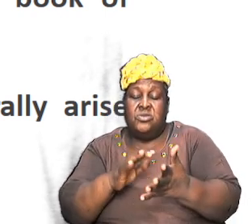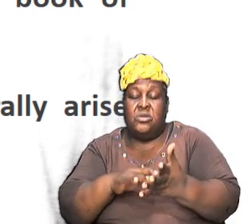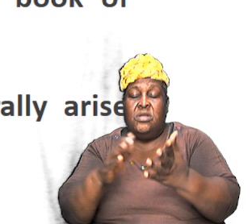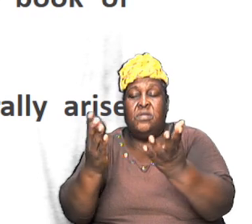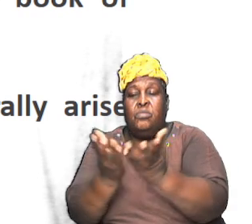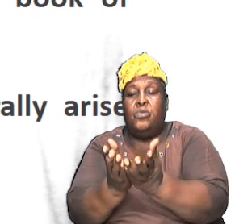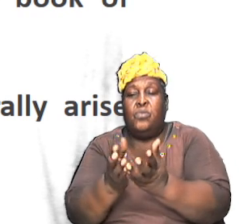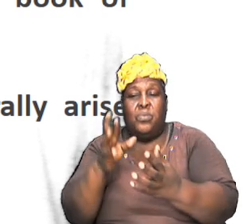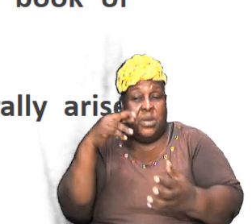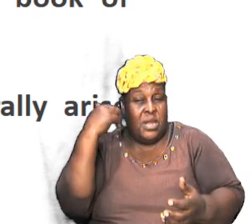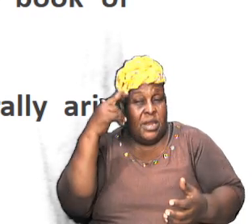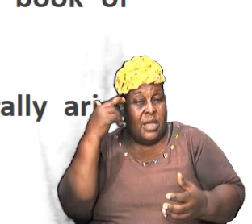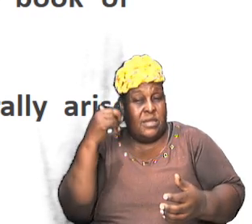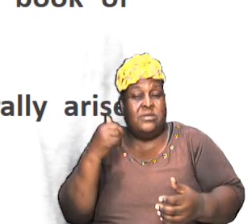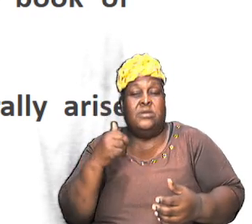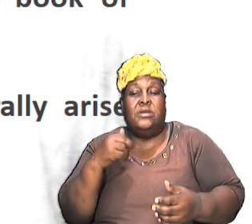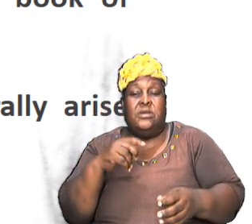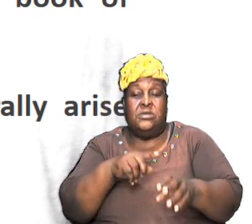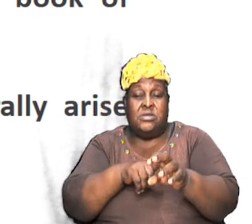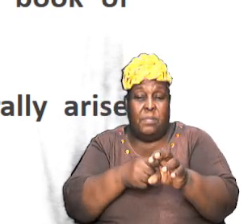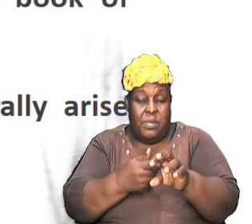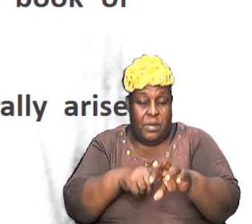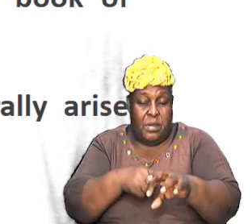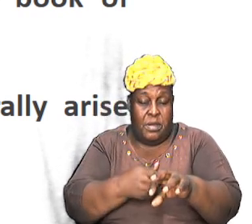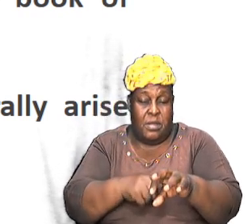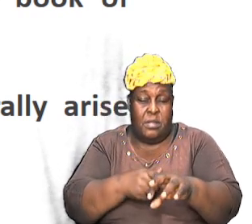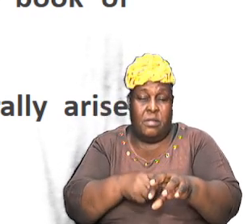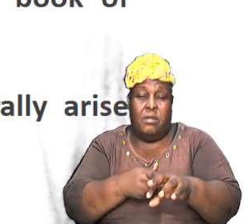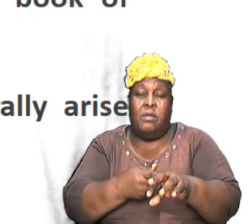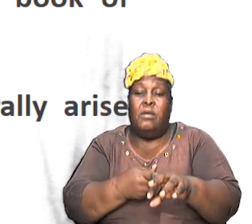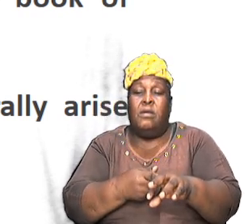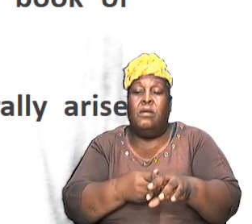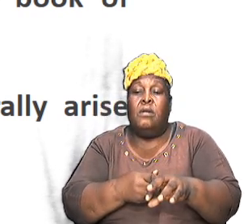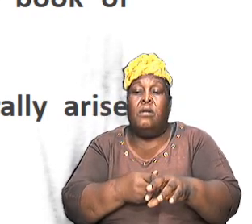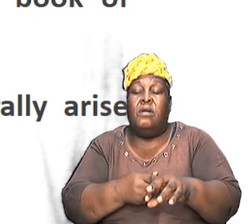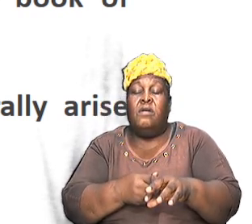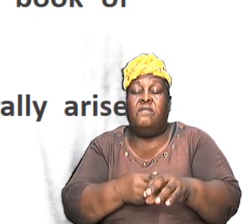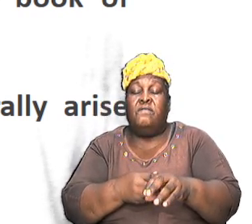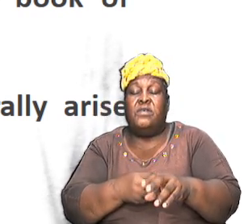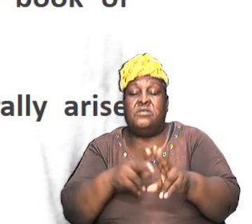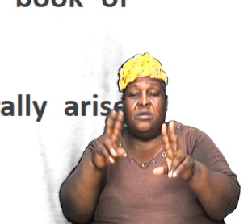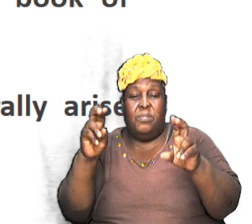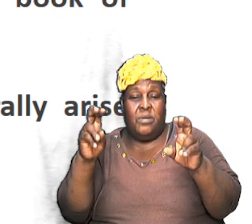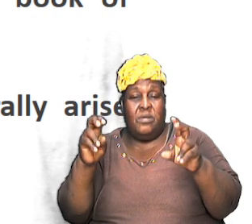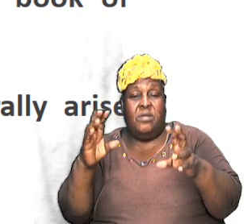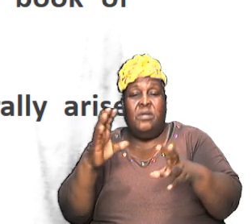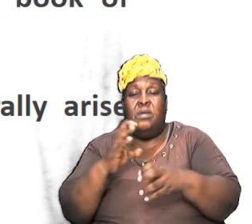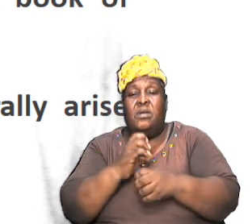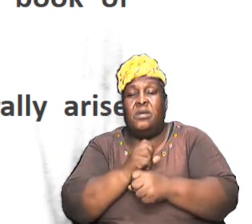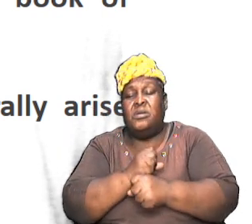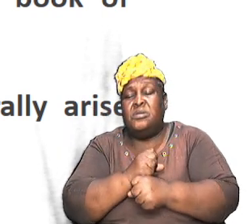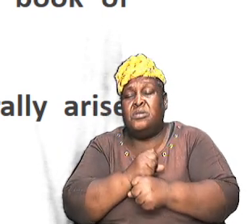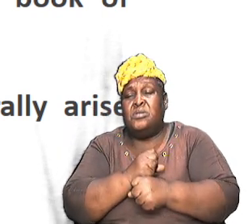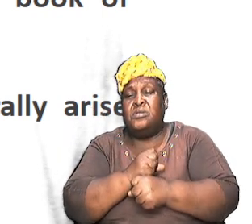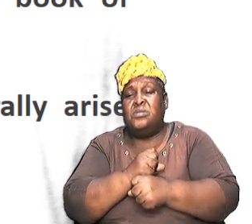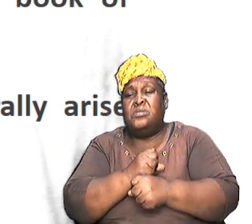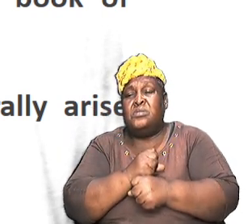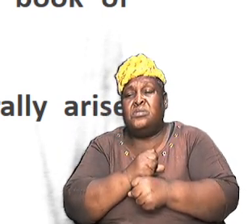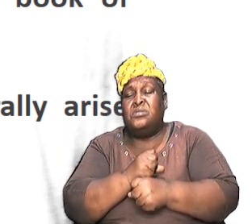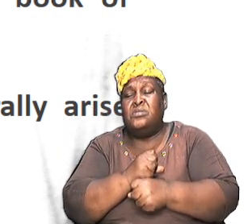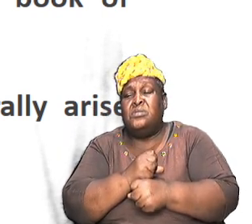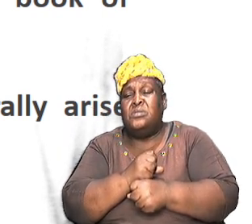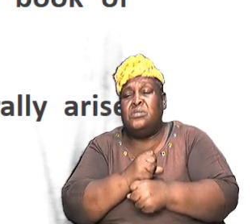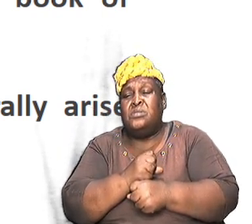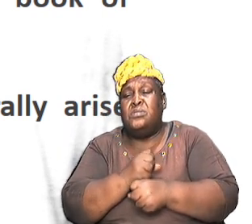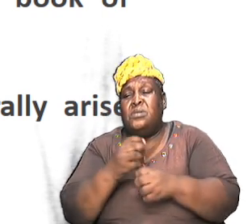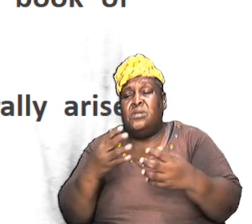realize that it is the beginning of a series that takes us to a particular end it is by